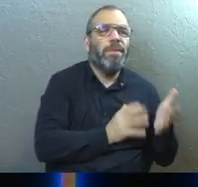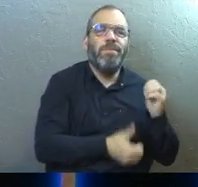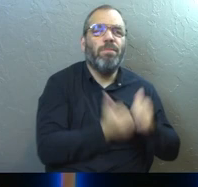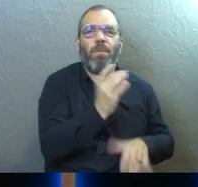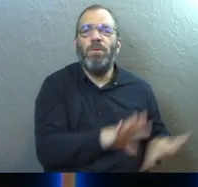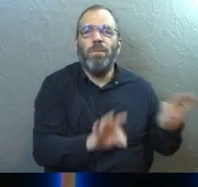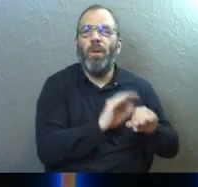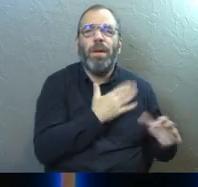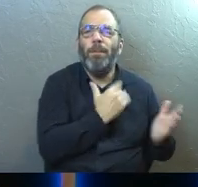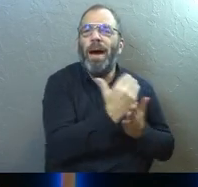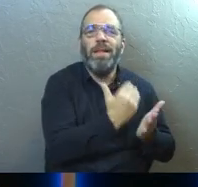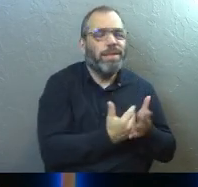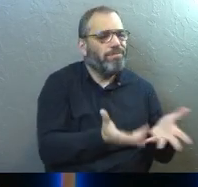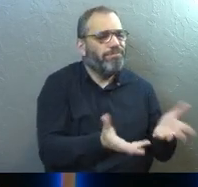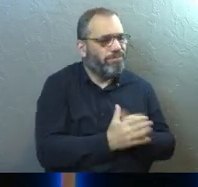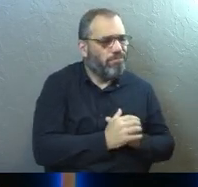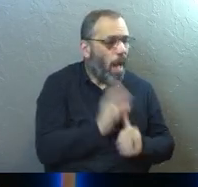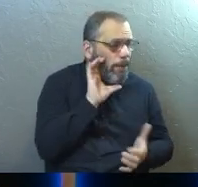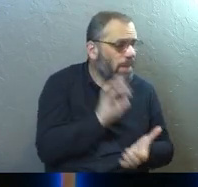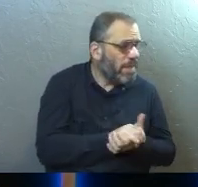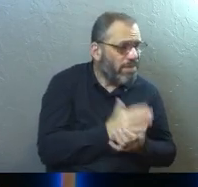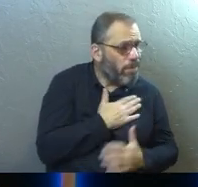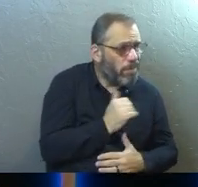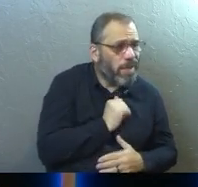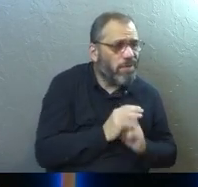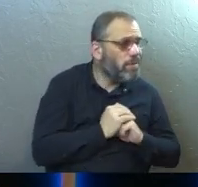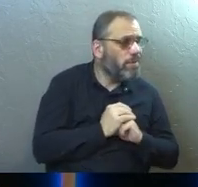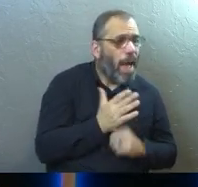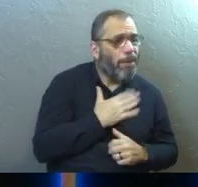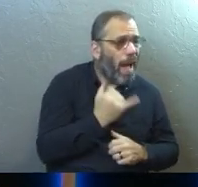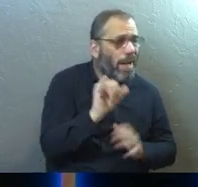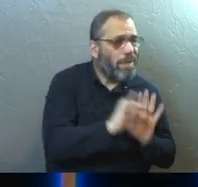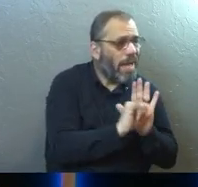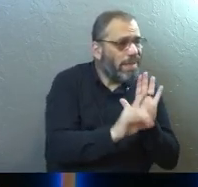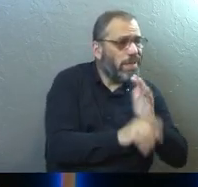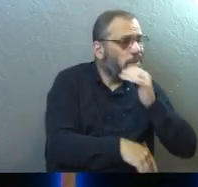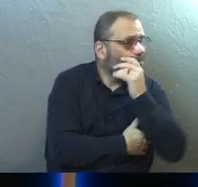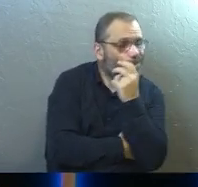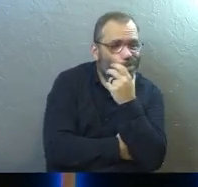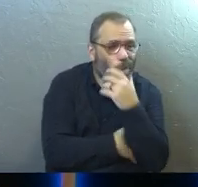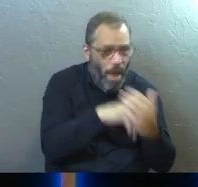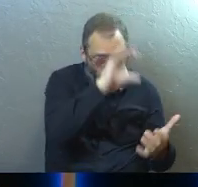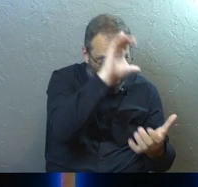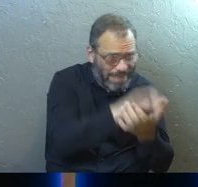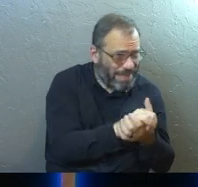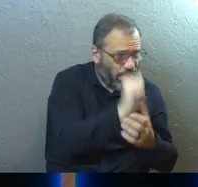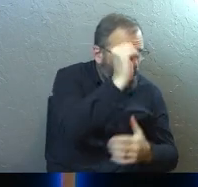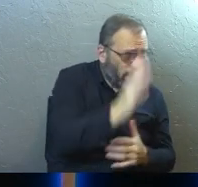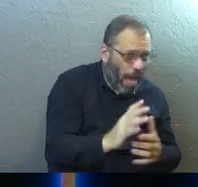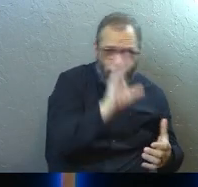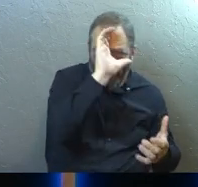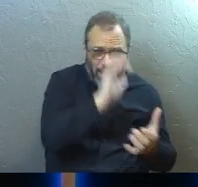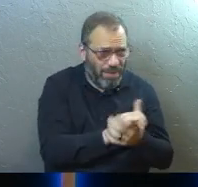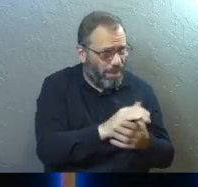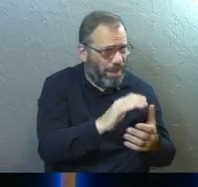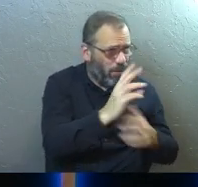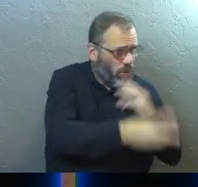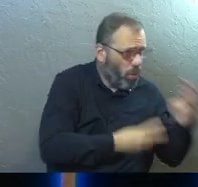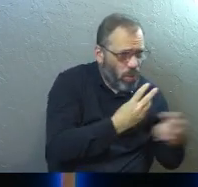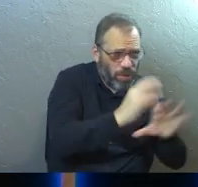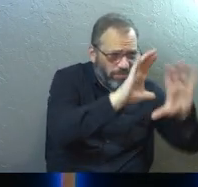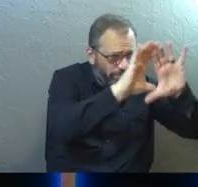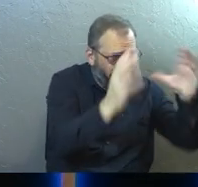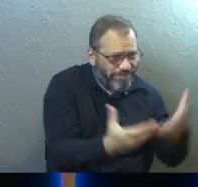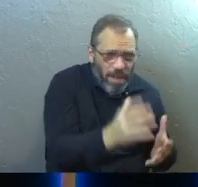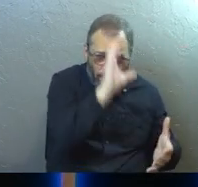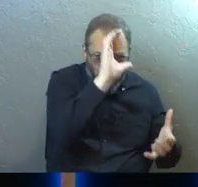important one on that list. What do I believe about myself and my own identity? What do I believe about God? What do I believe about the world?